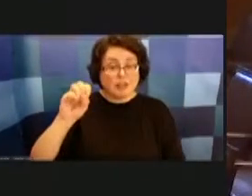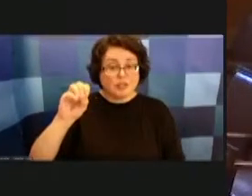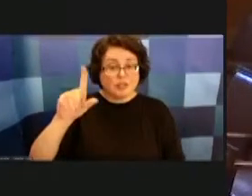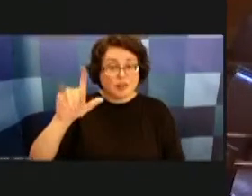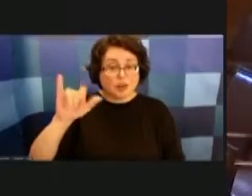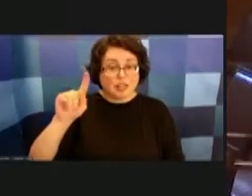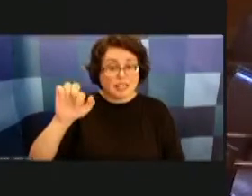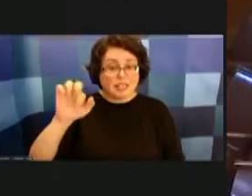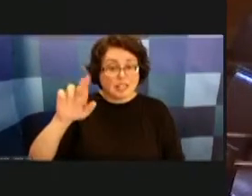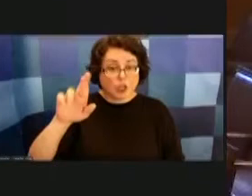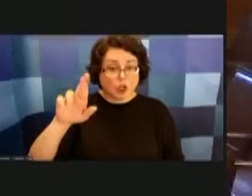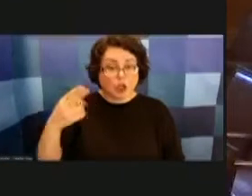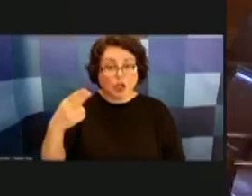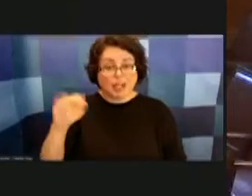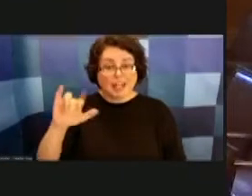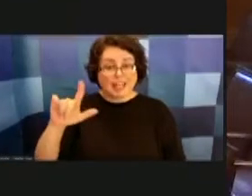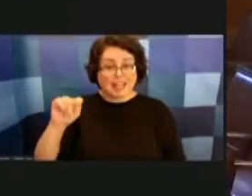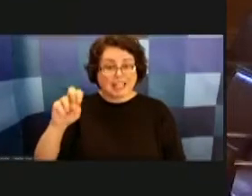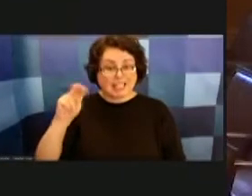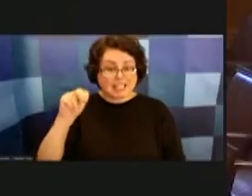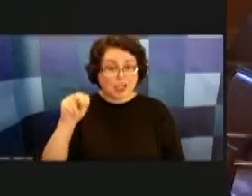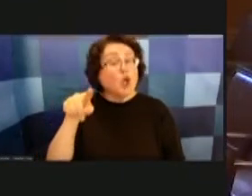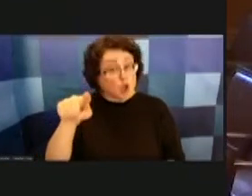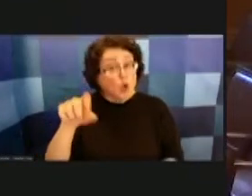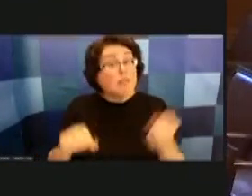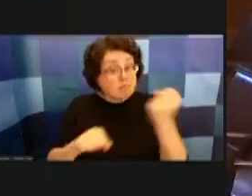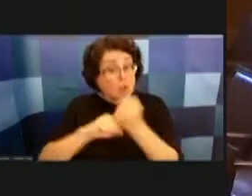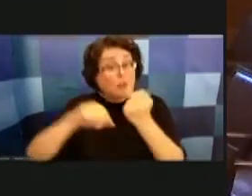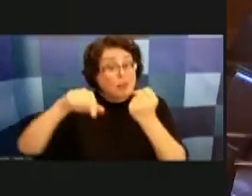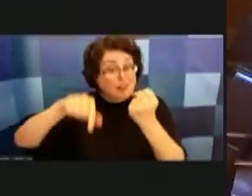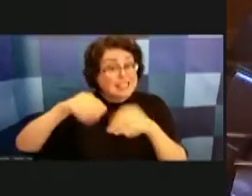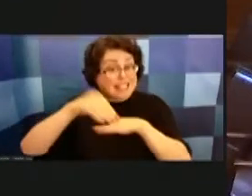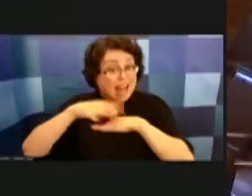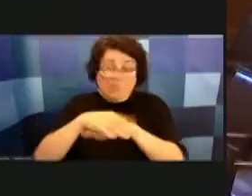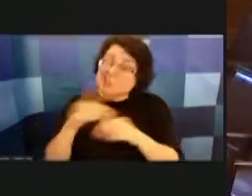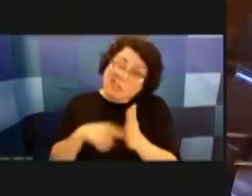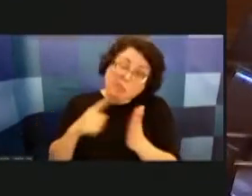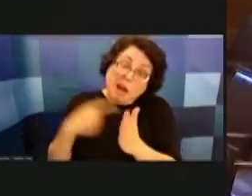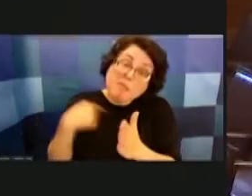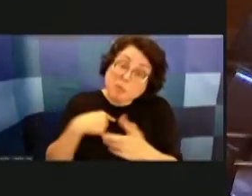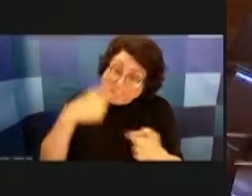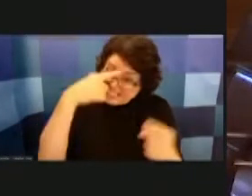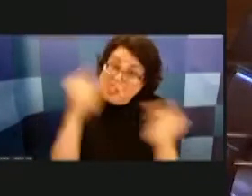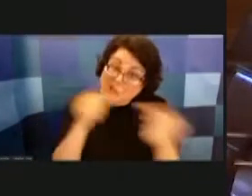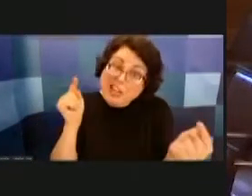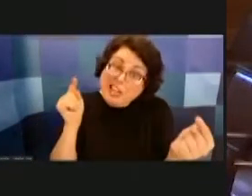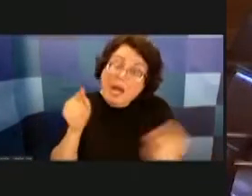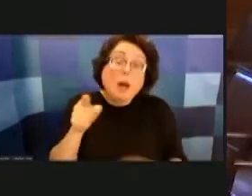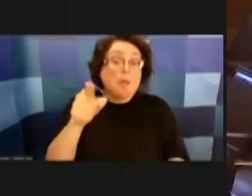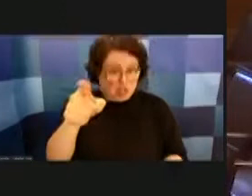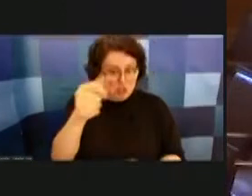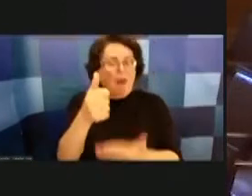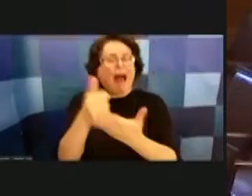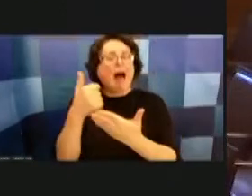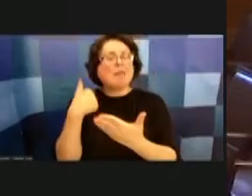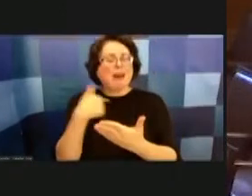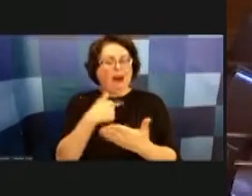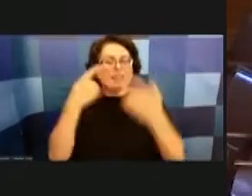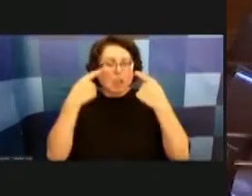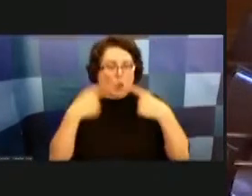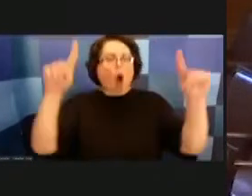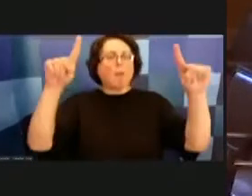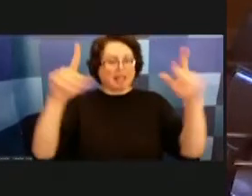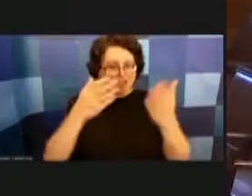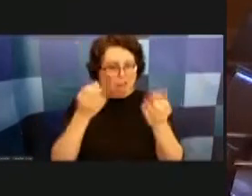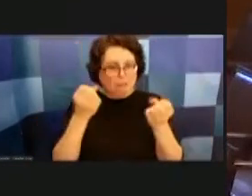supported this council even at times when we disagree um you've helped us find a way to get a lot of things accomplished there are